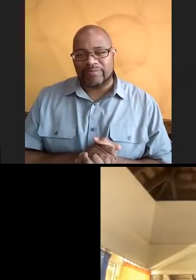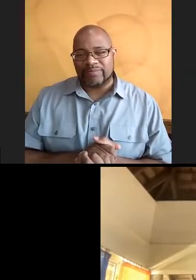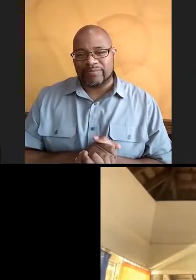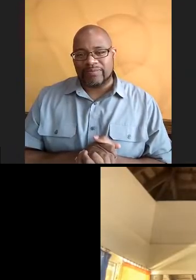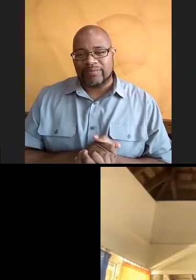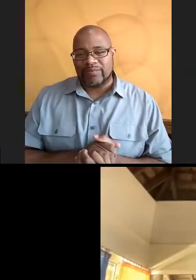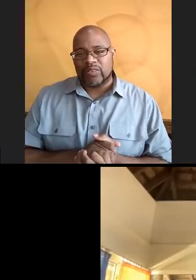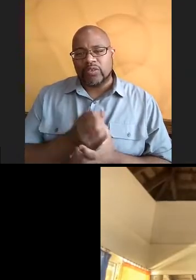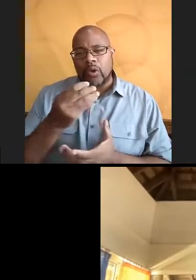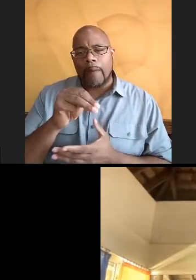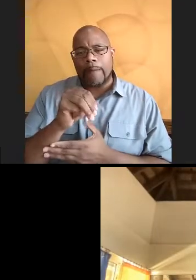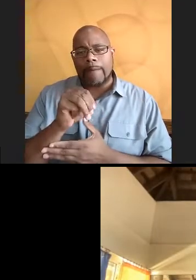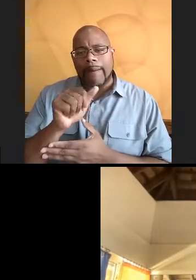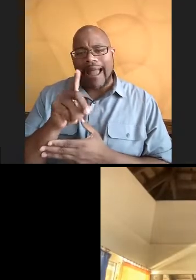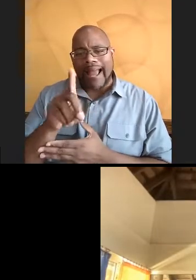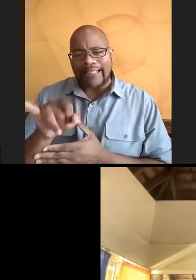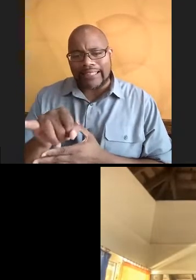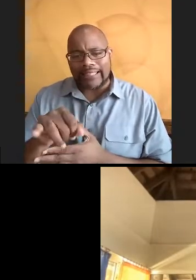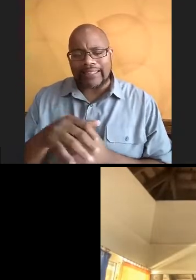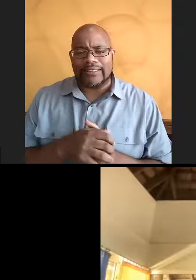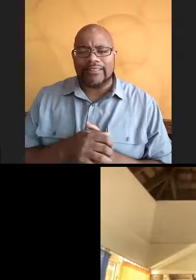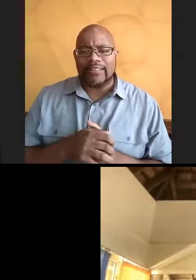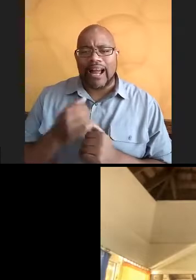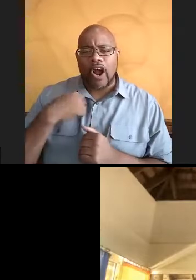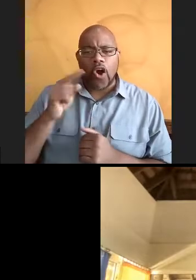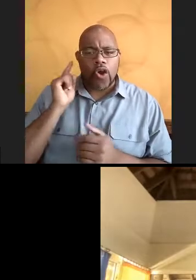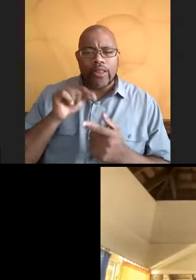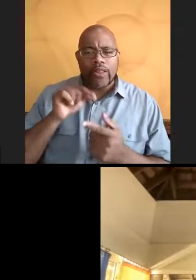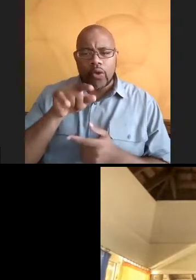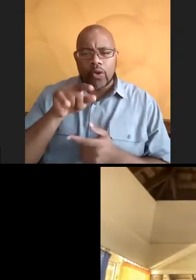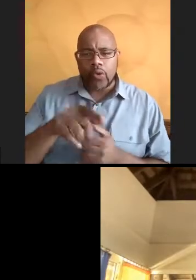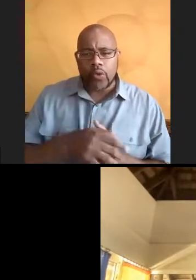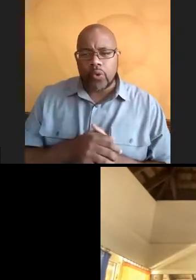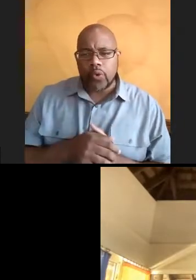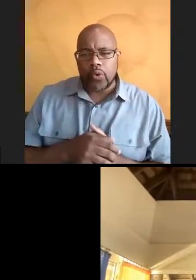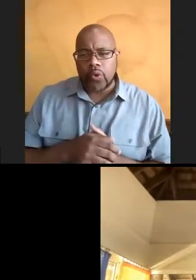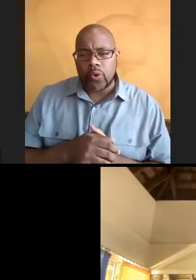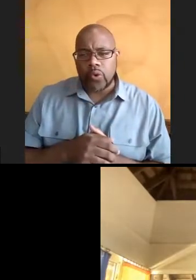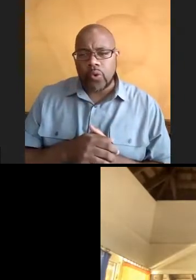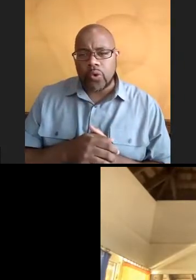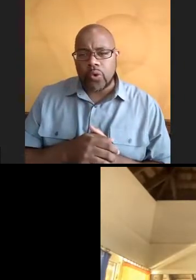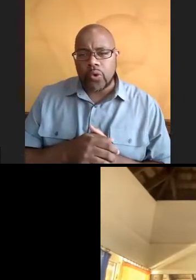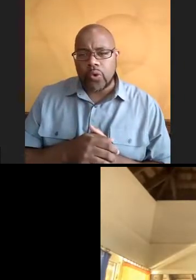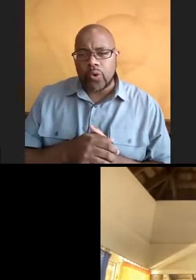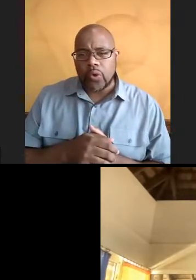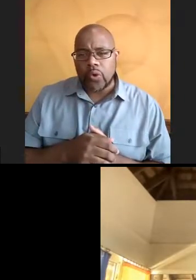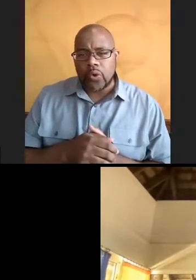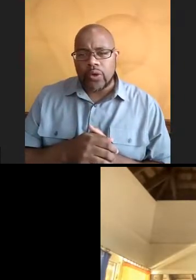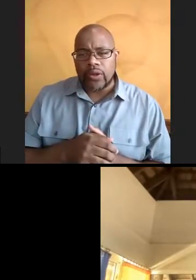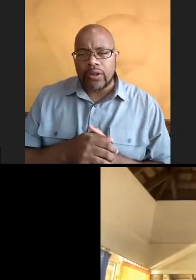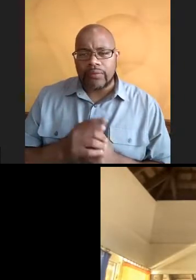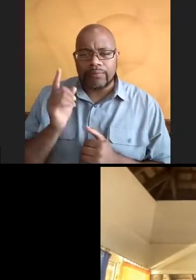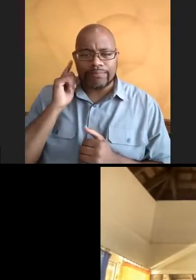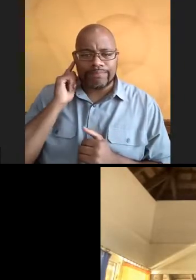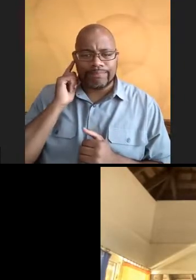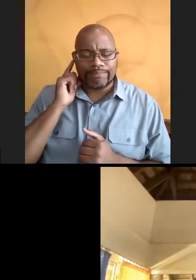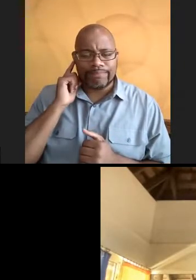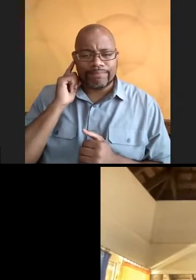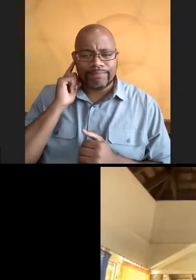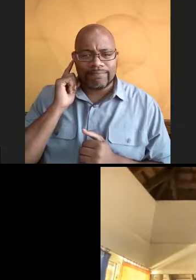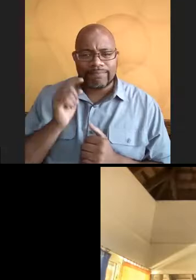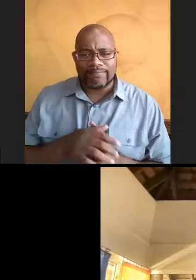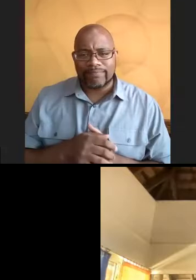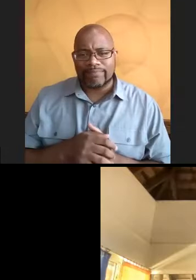So Maddie, I heard that you are, have, are going on an OceanX